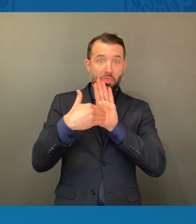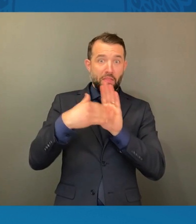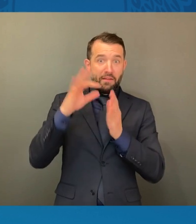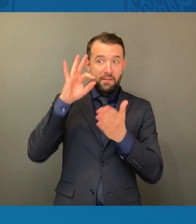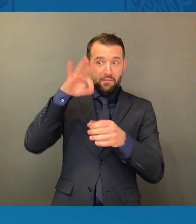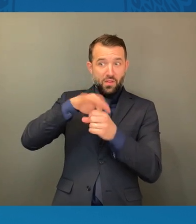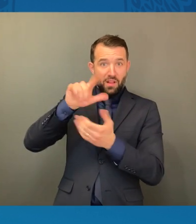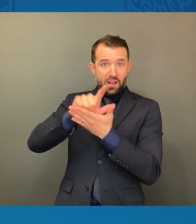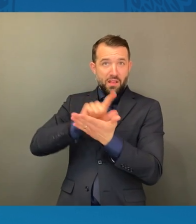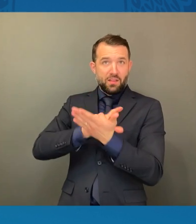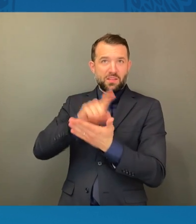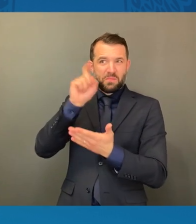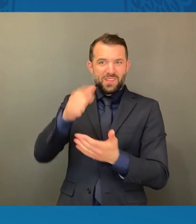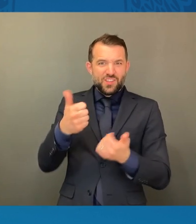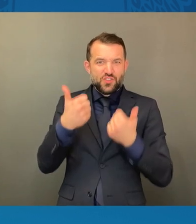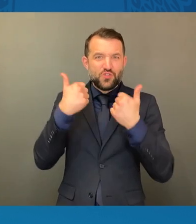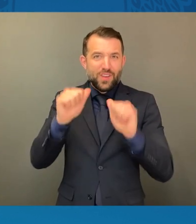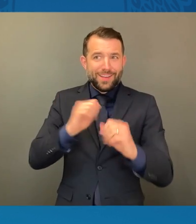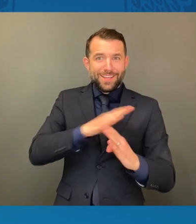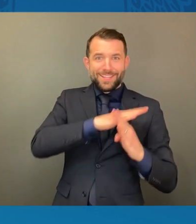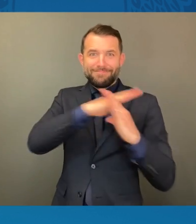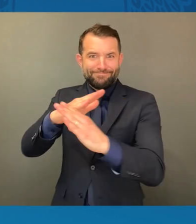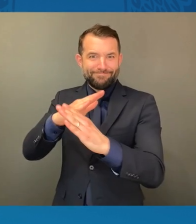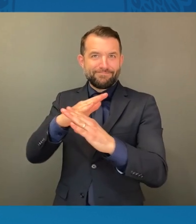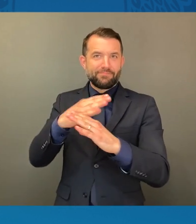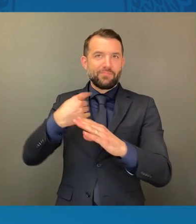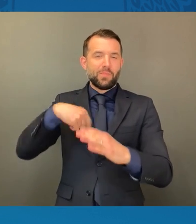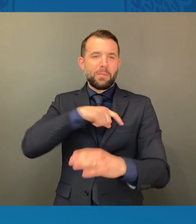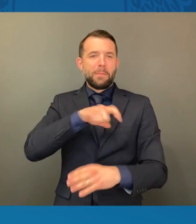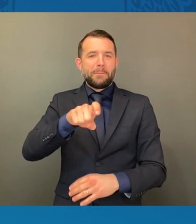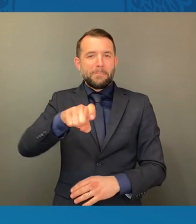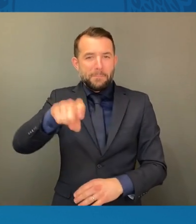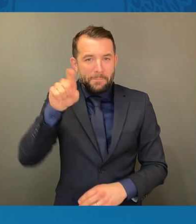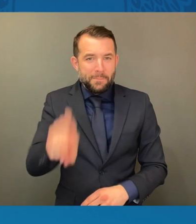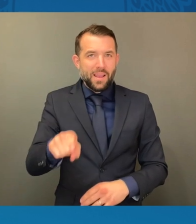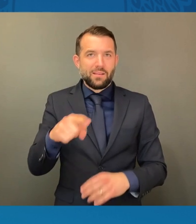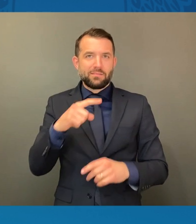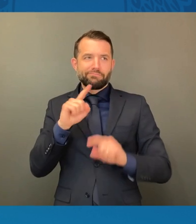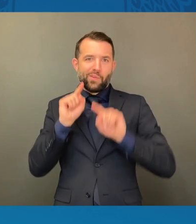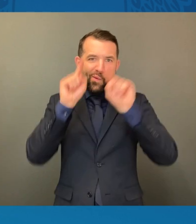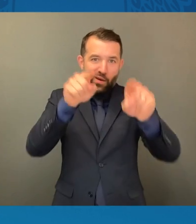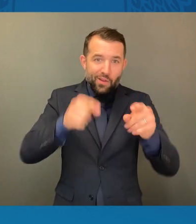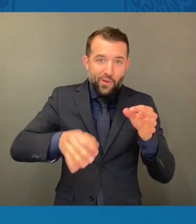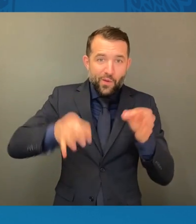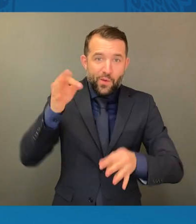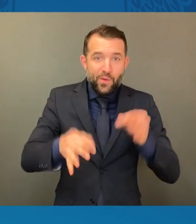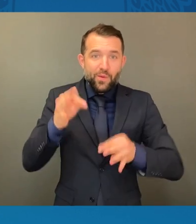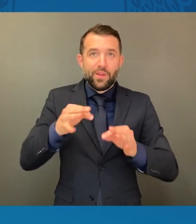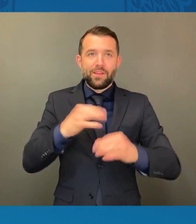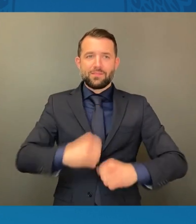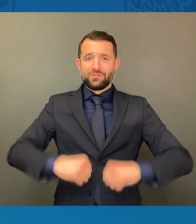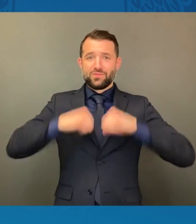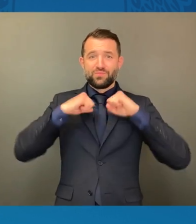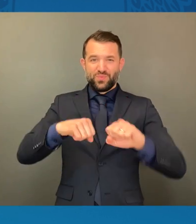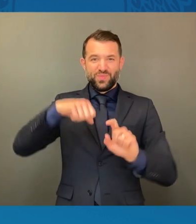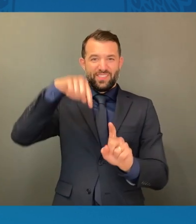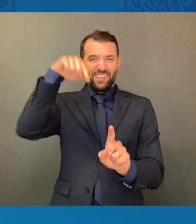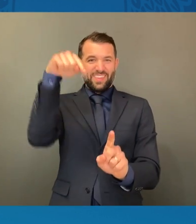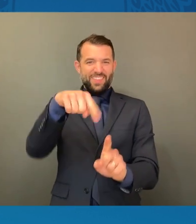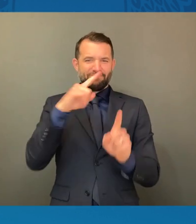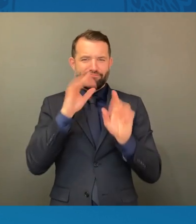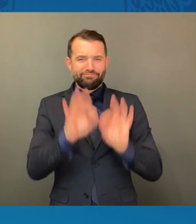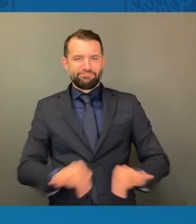It demands we keep going to court to defend this sacred freedom. And it demands